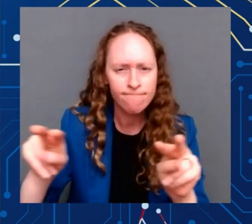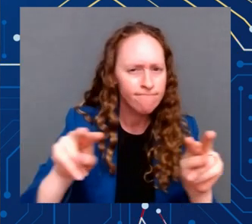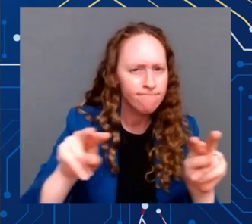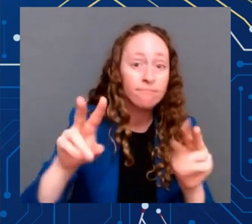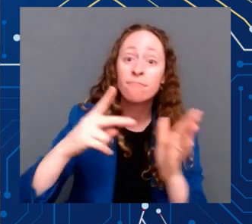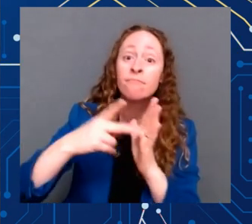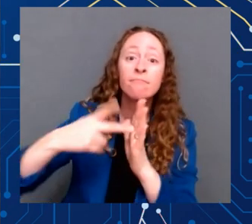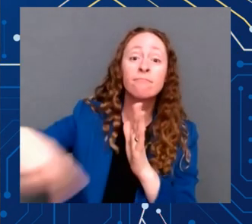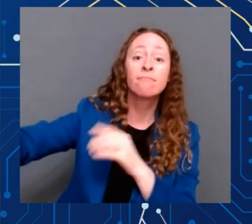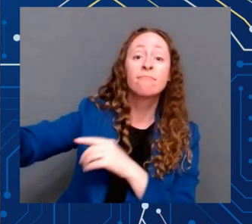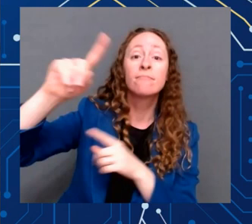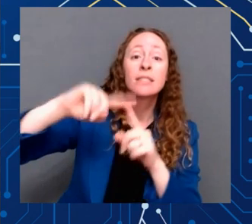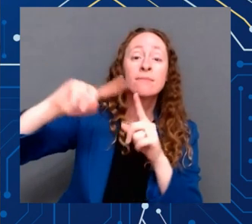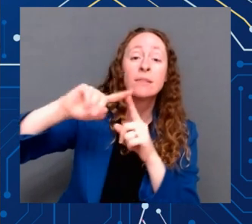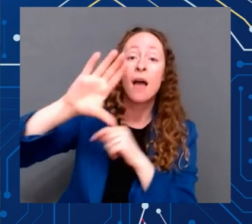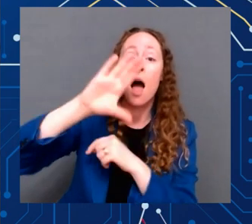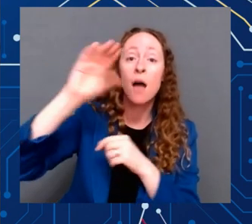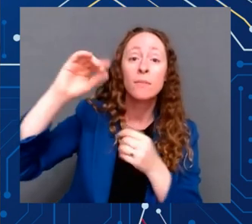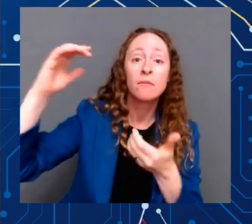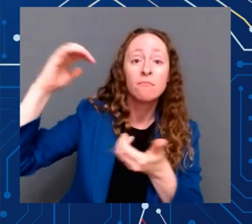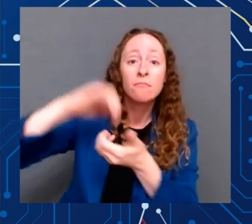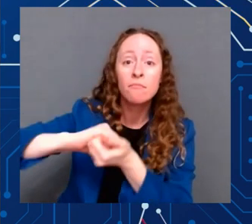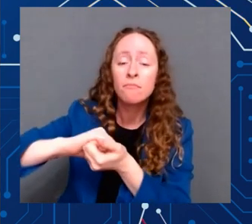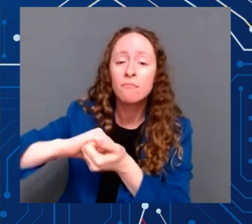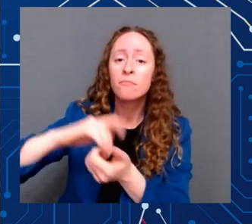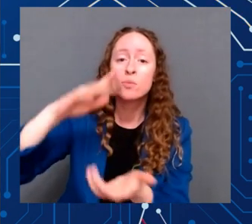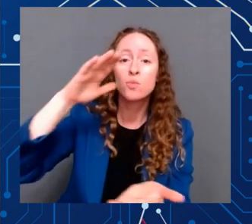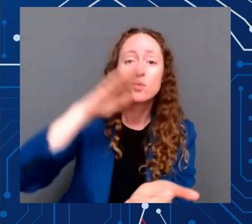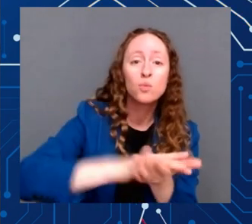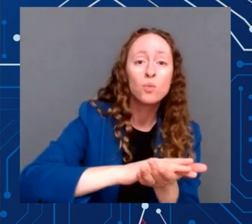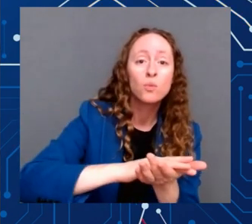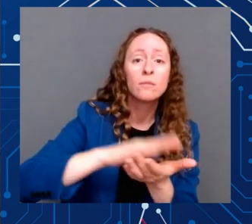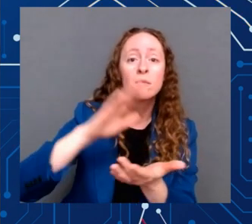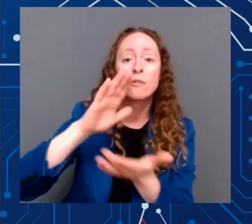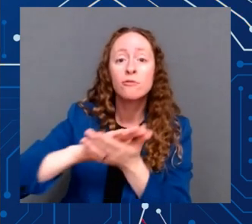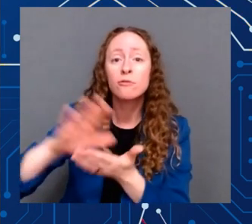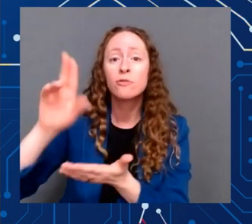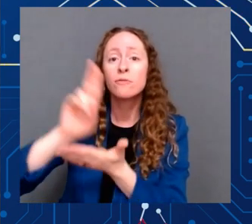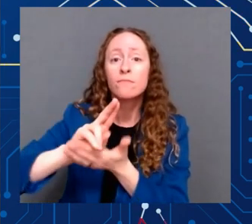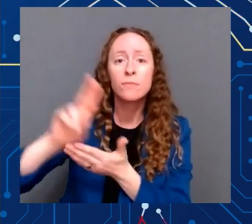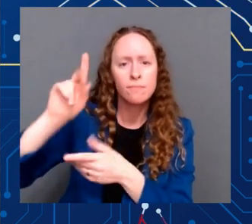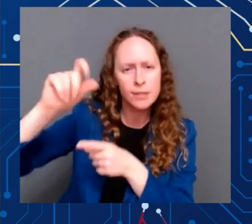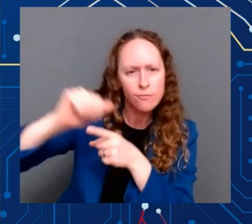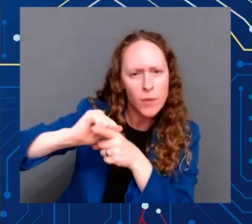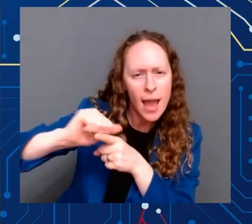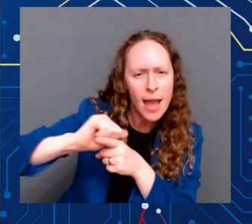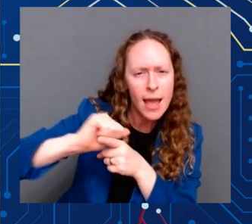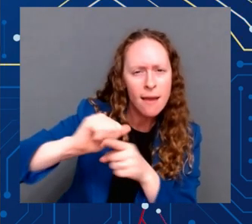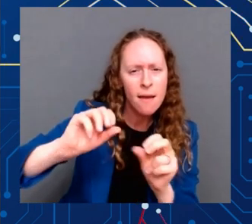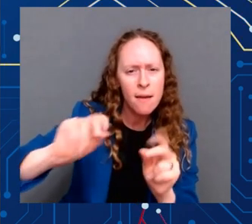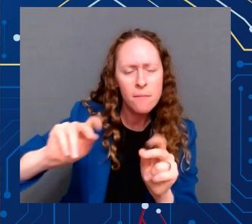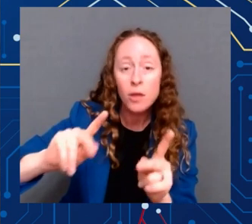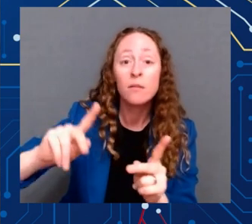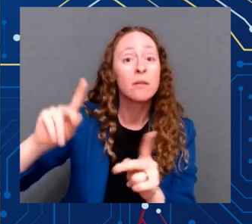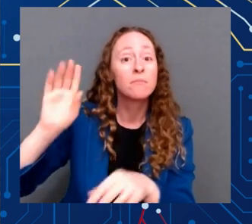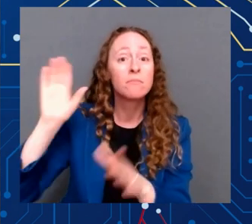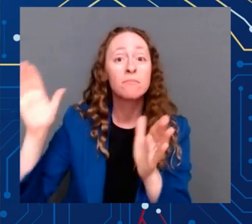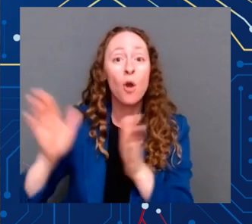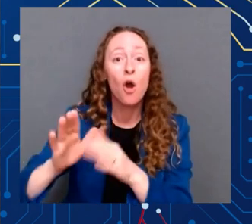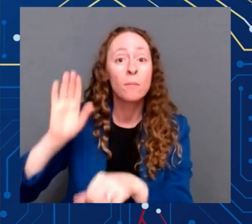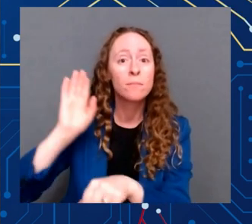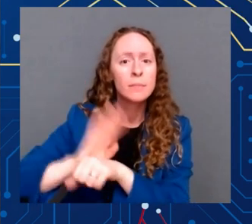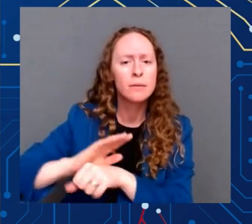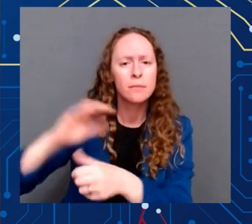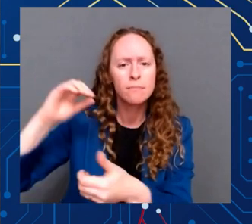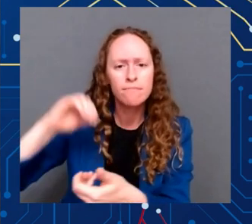offer training and apprenticeship programs and work with small and minority-owned businesses. They'll have the power to take back any federal